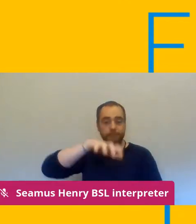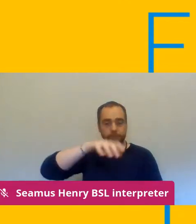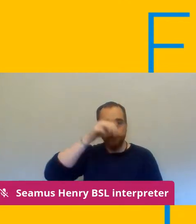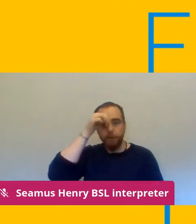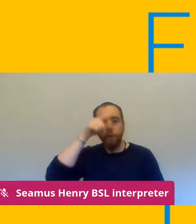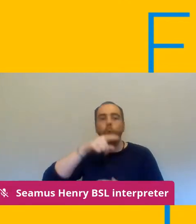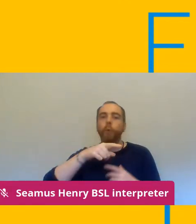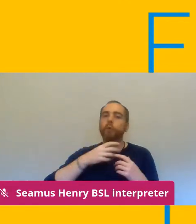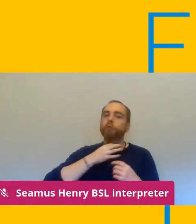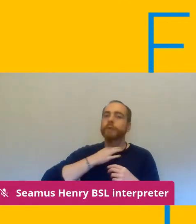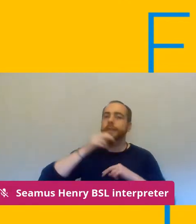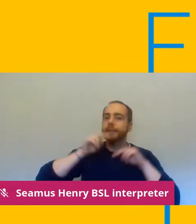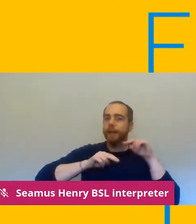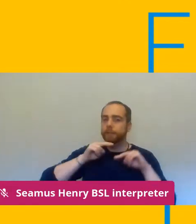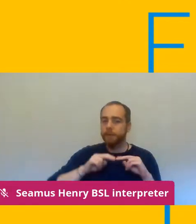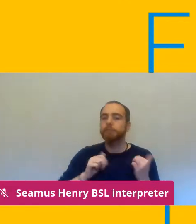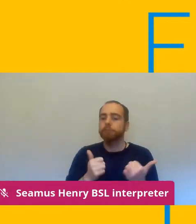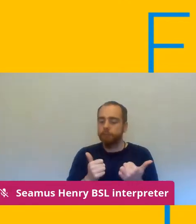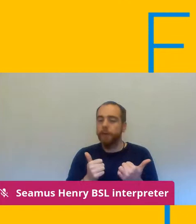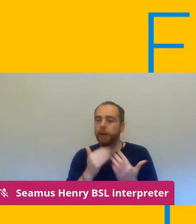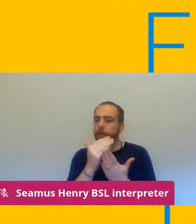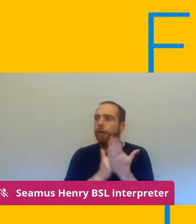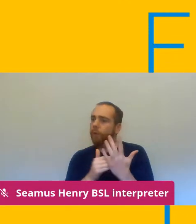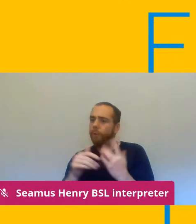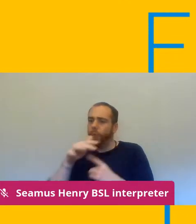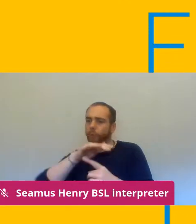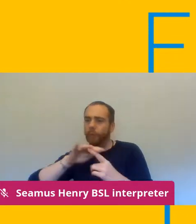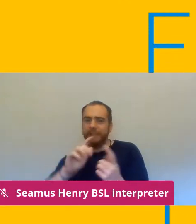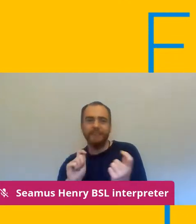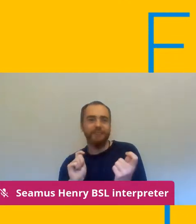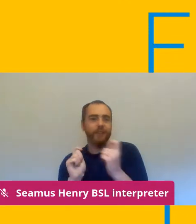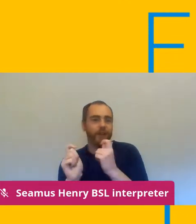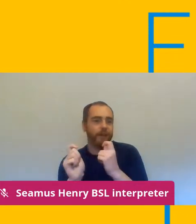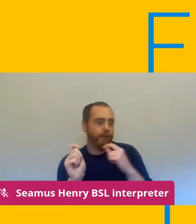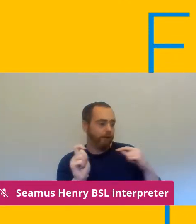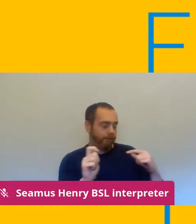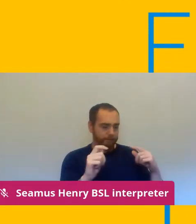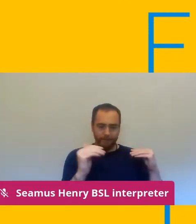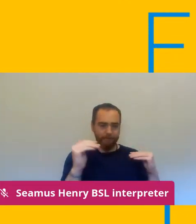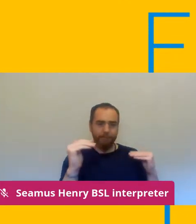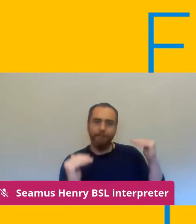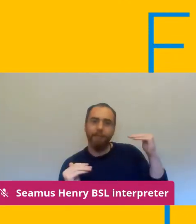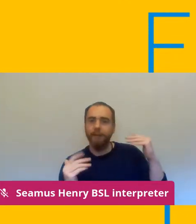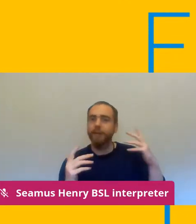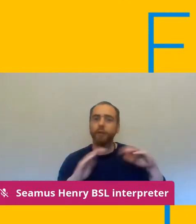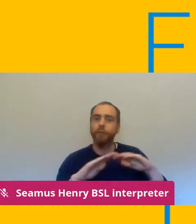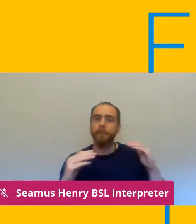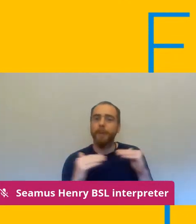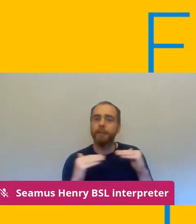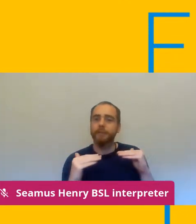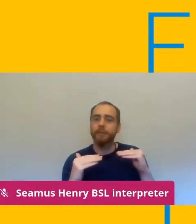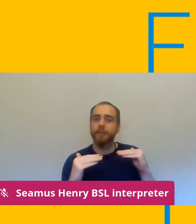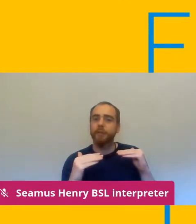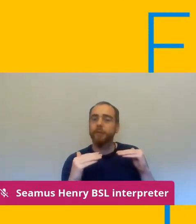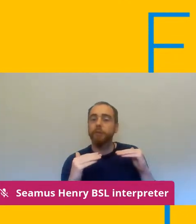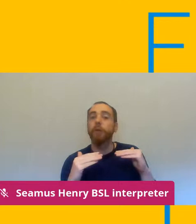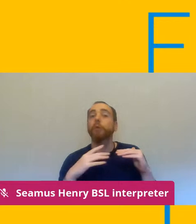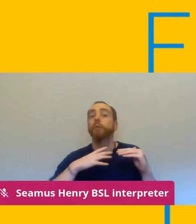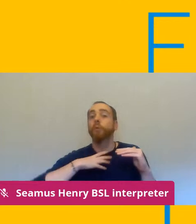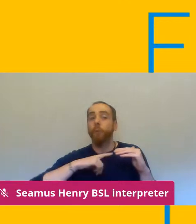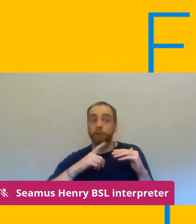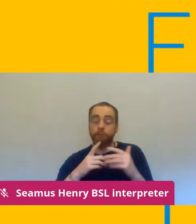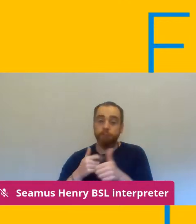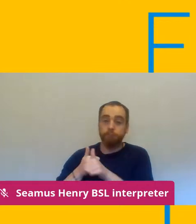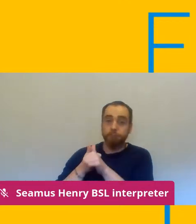risk assessment hasn't or actually the standards set in place in that risk assessment are just slipping and slipping and slipping what we want to talk you